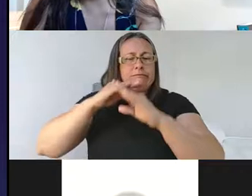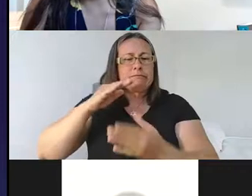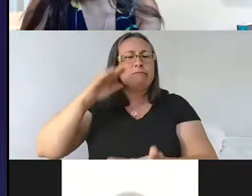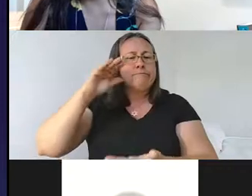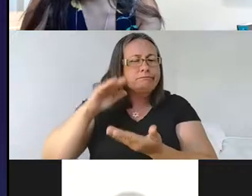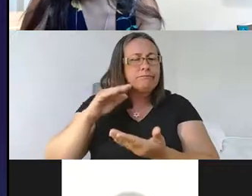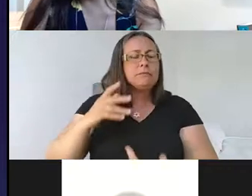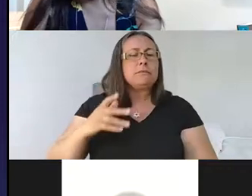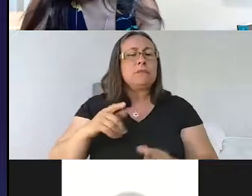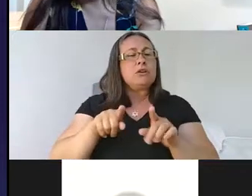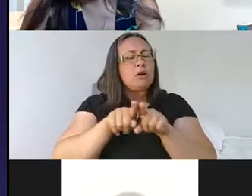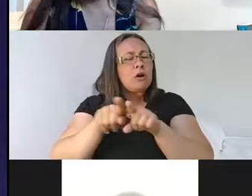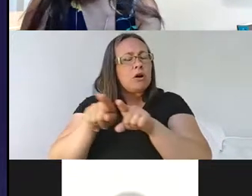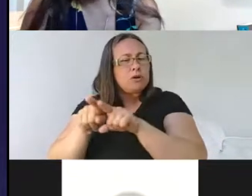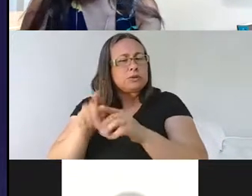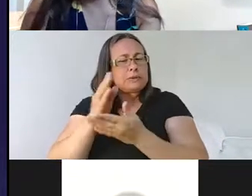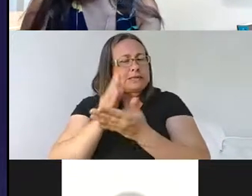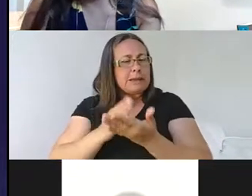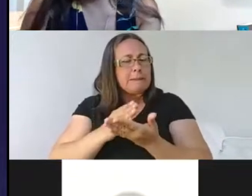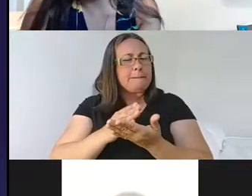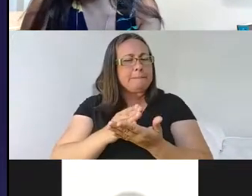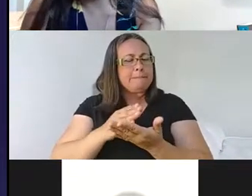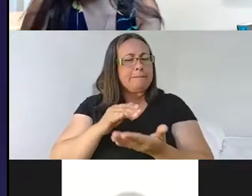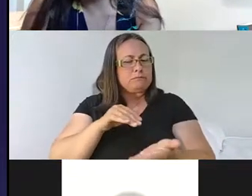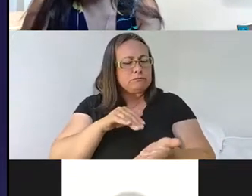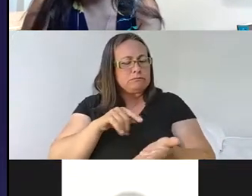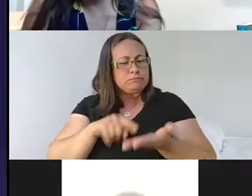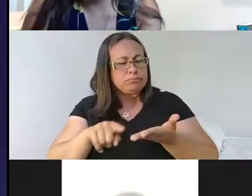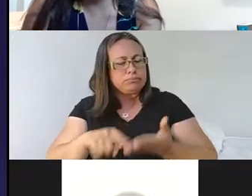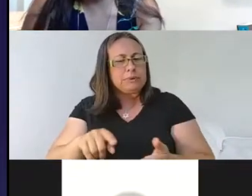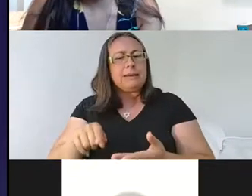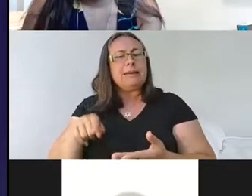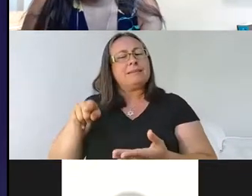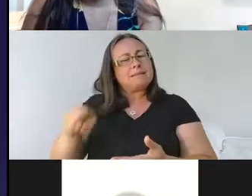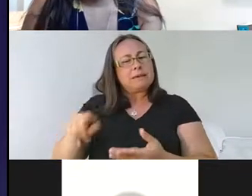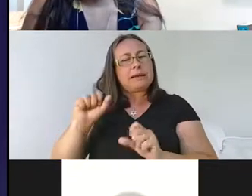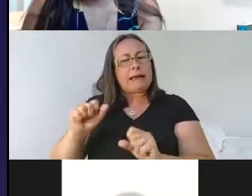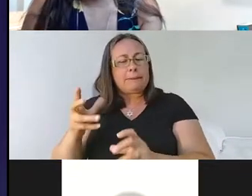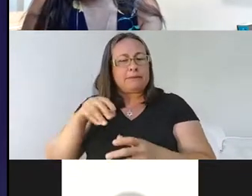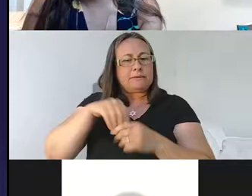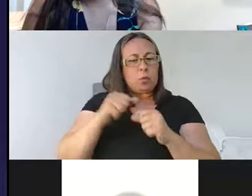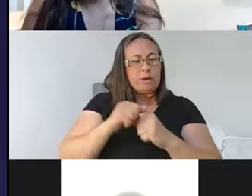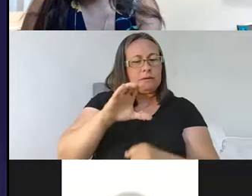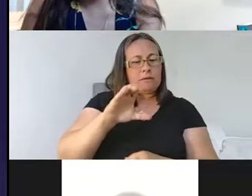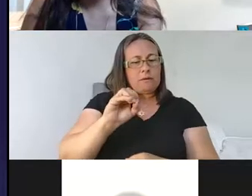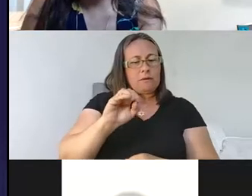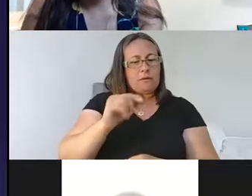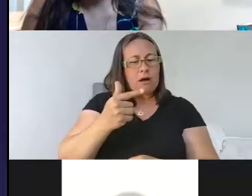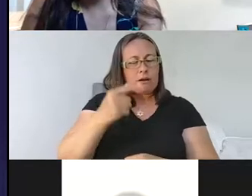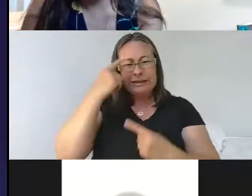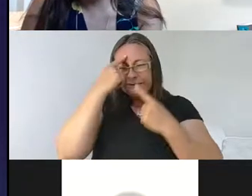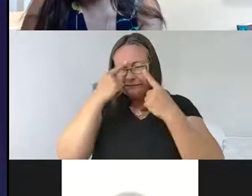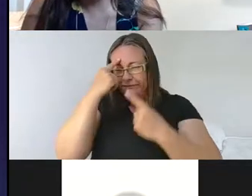emergence of literature showing that the cerebellum also can play an important role in more cognitive functions. And when they've done lesion,